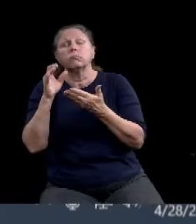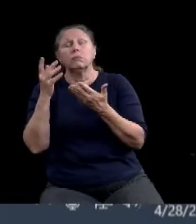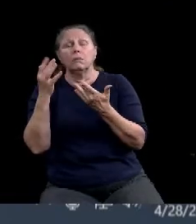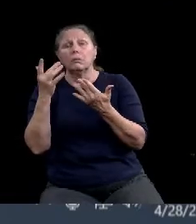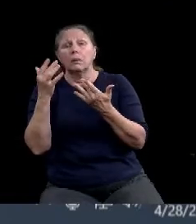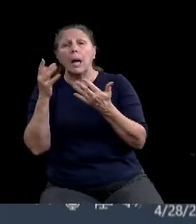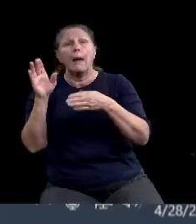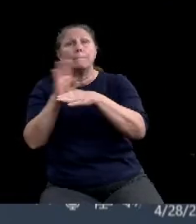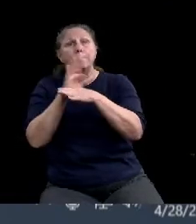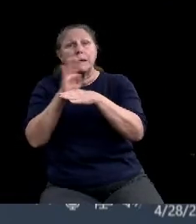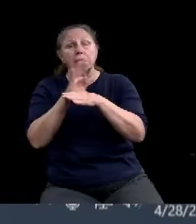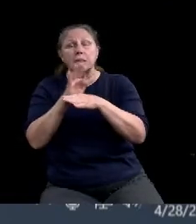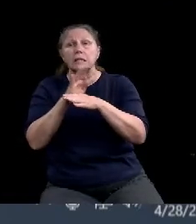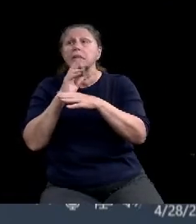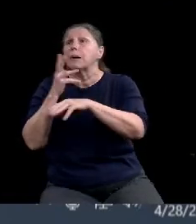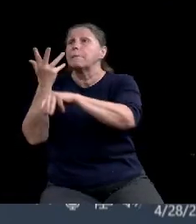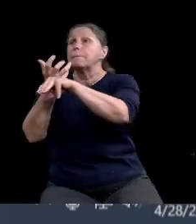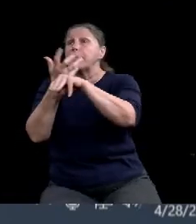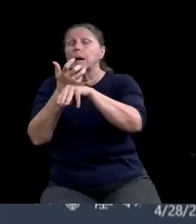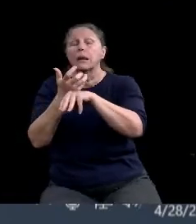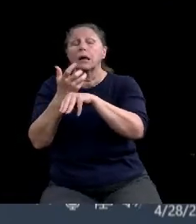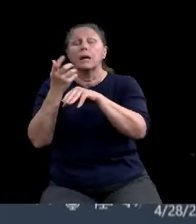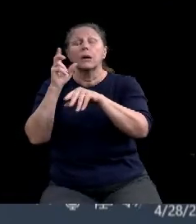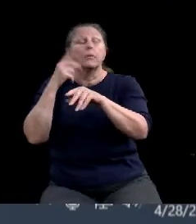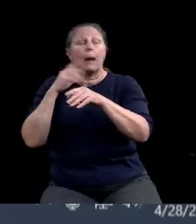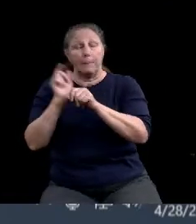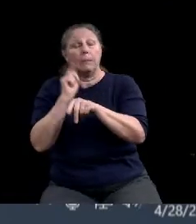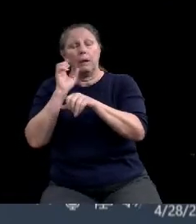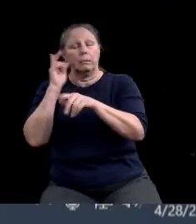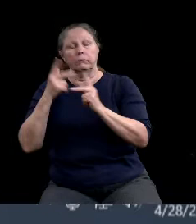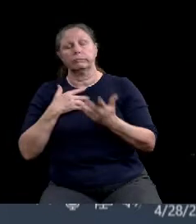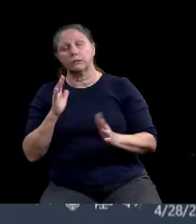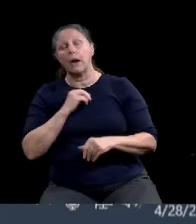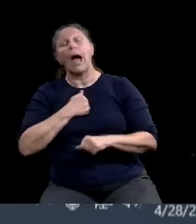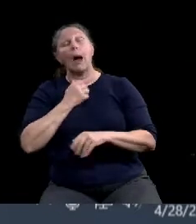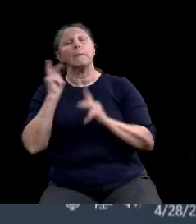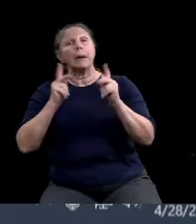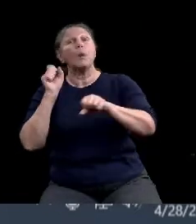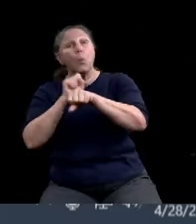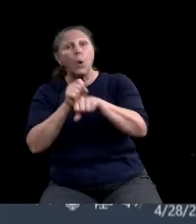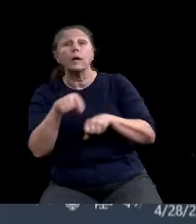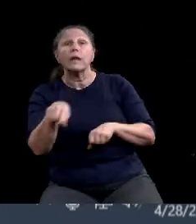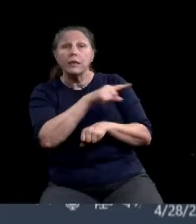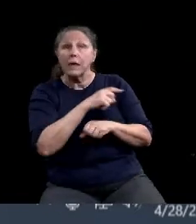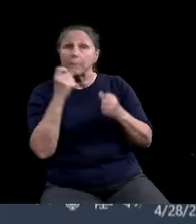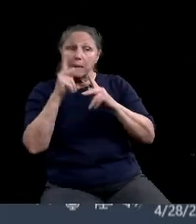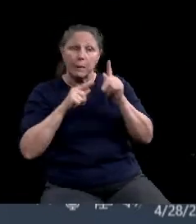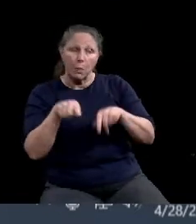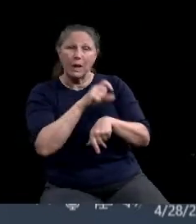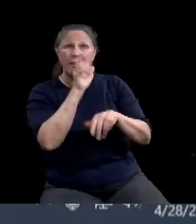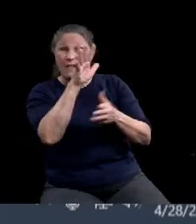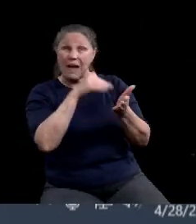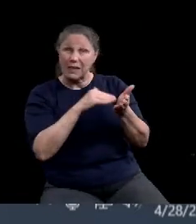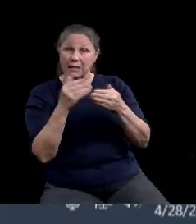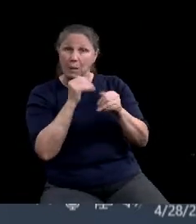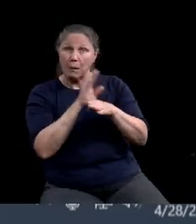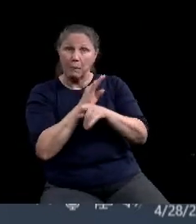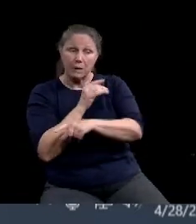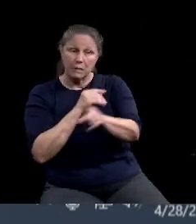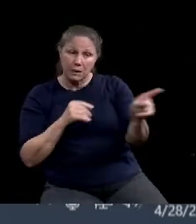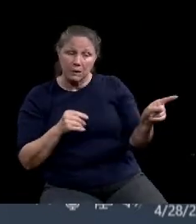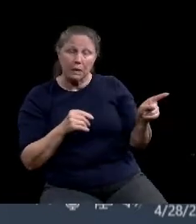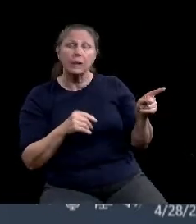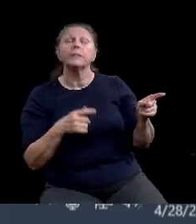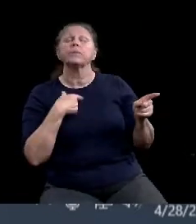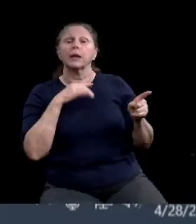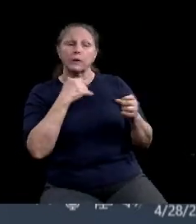it's very important that we are doing this to help and support our local businesses, that we are doing this to support our local families. And then we're